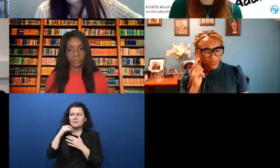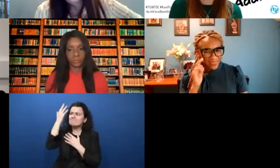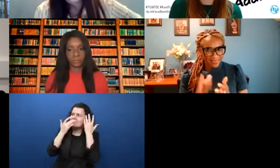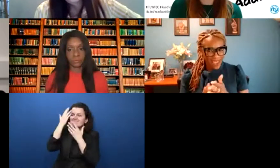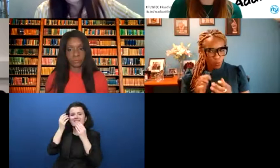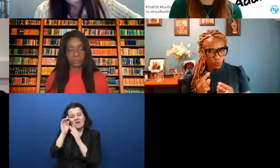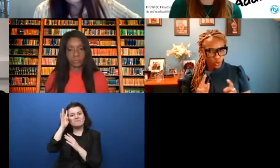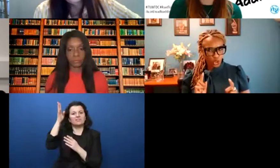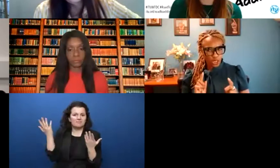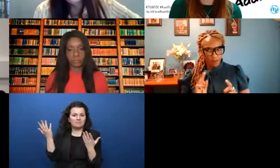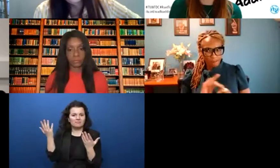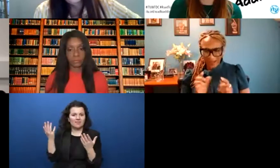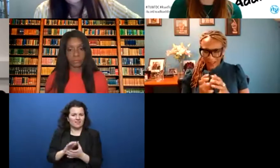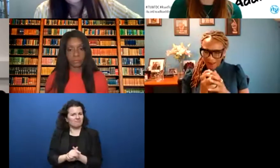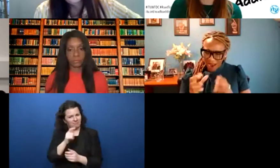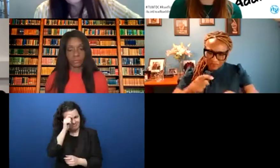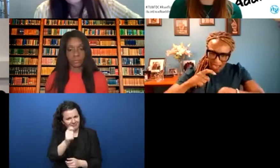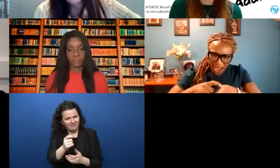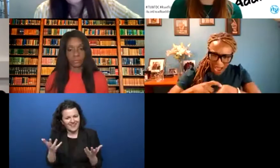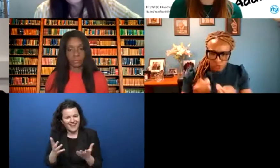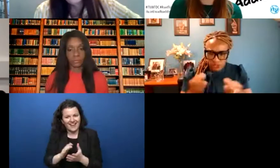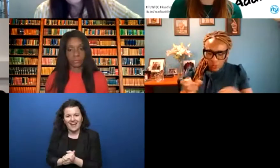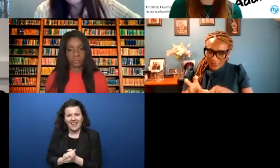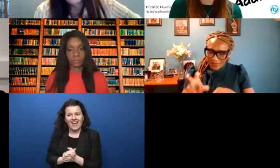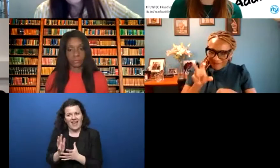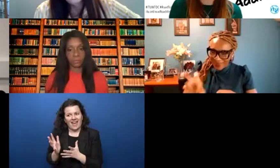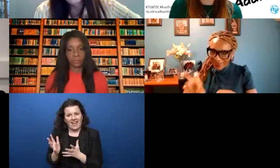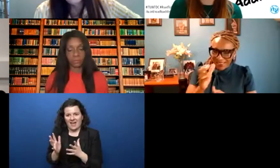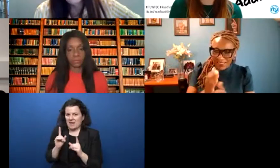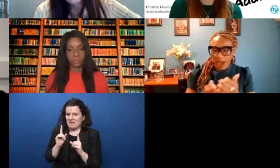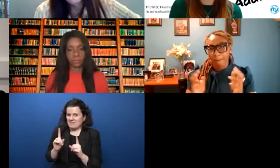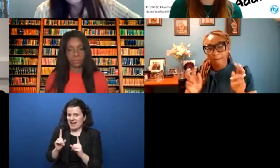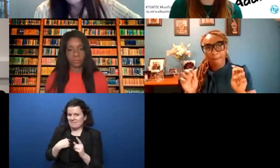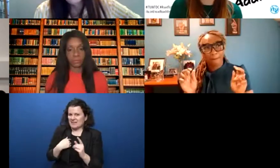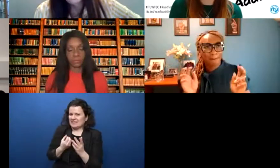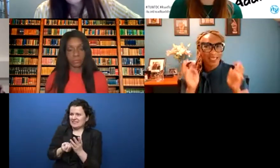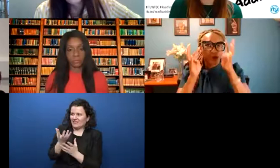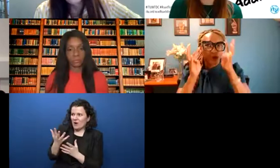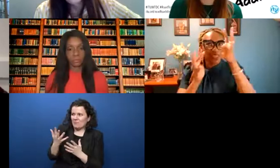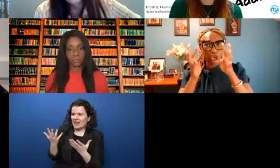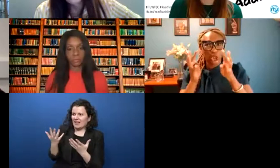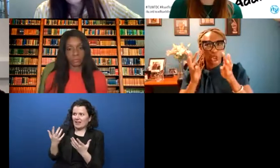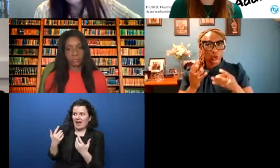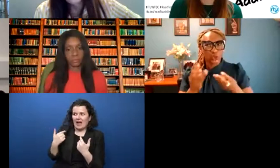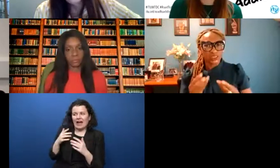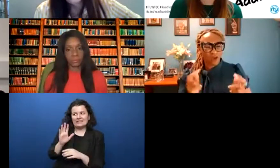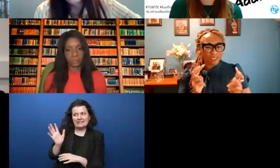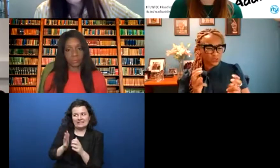be respectful, but at the same time, we go, okay, I don't think that will work. Yet, how much time and resources